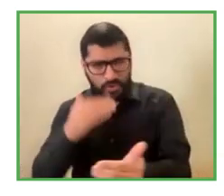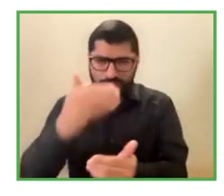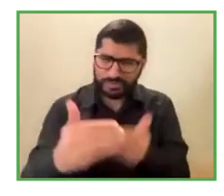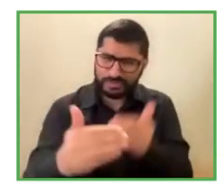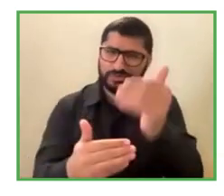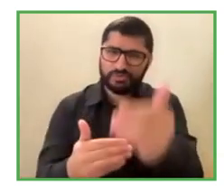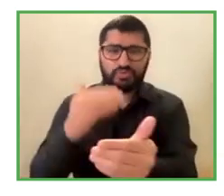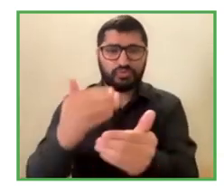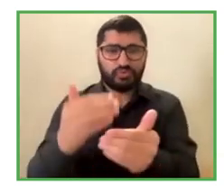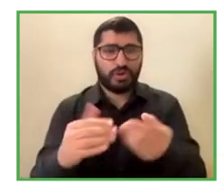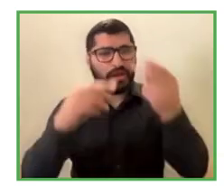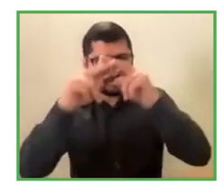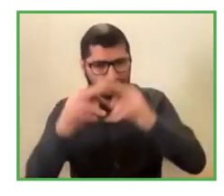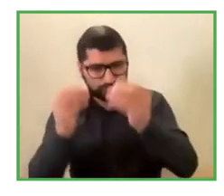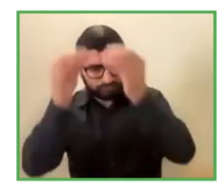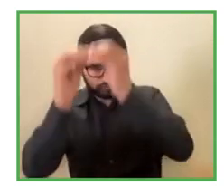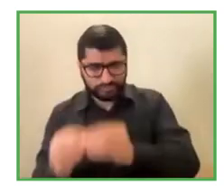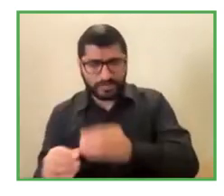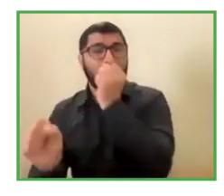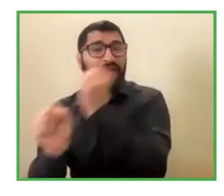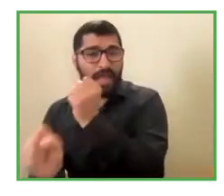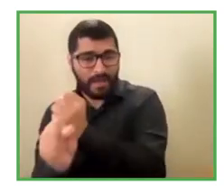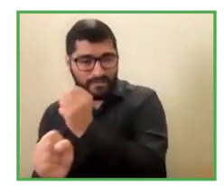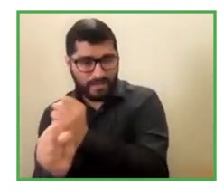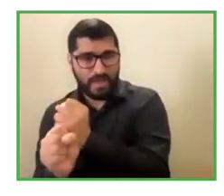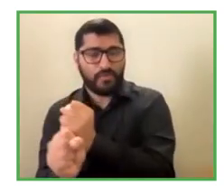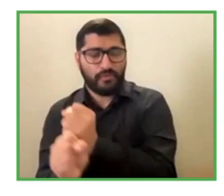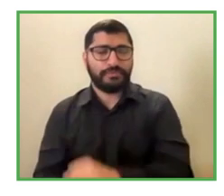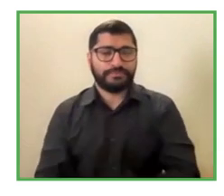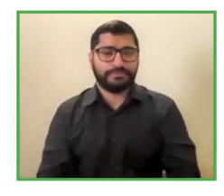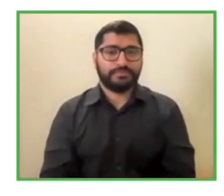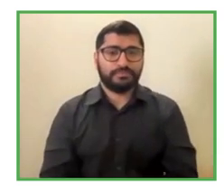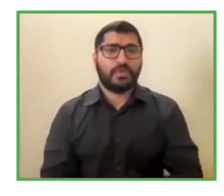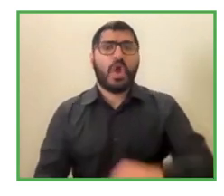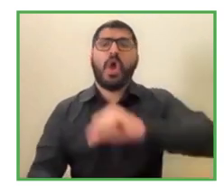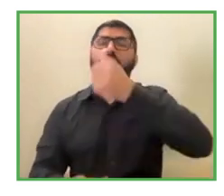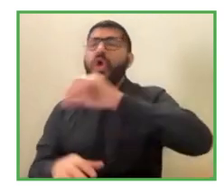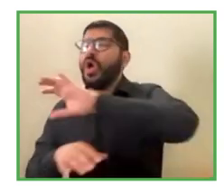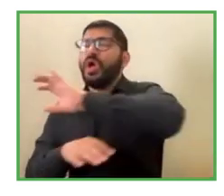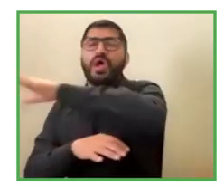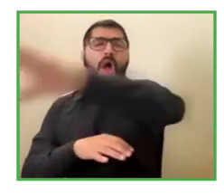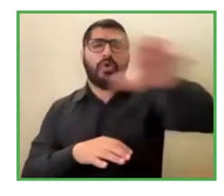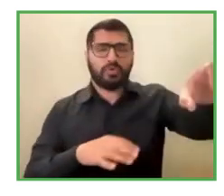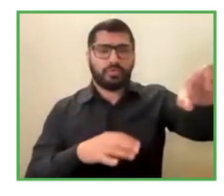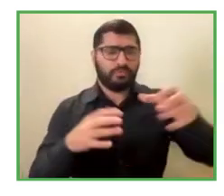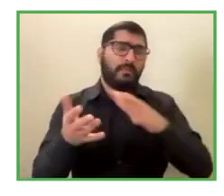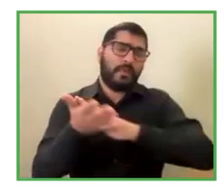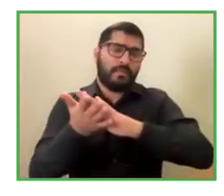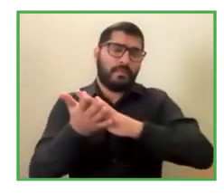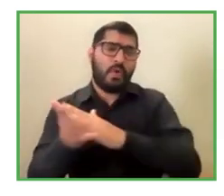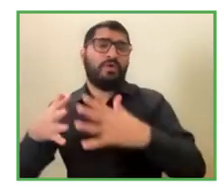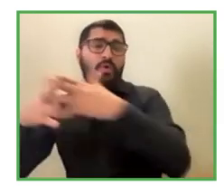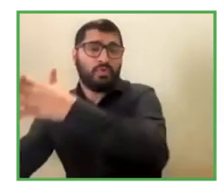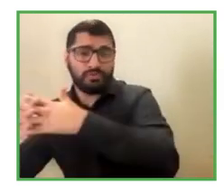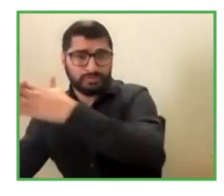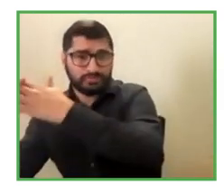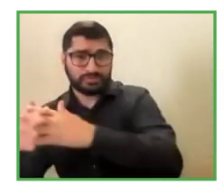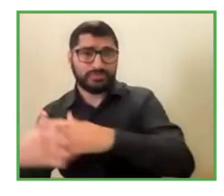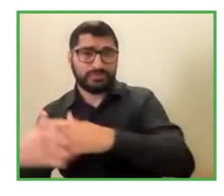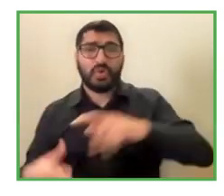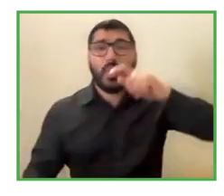US, at least. Especially in the US, we are seeing that there is a huge requirement for setting up the ERG, the employee